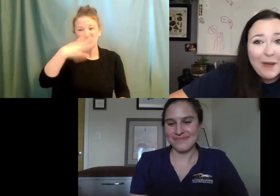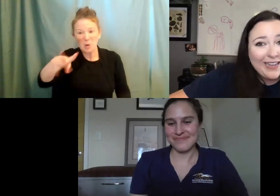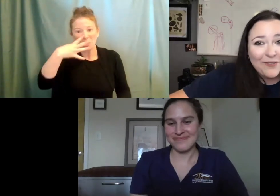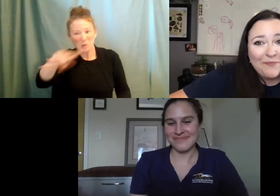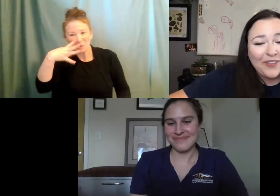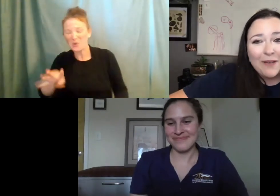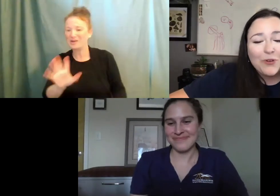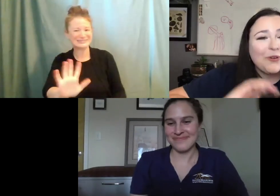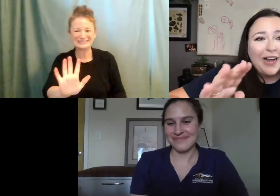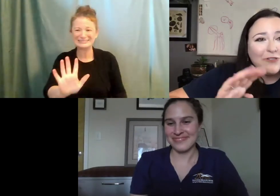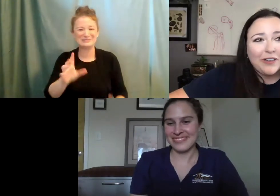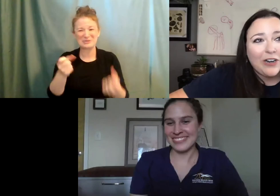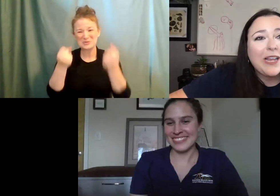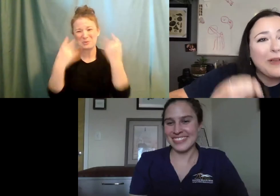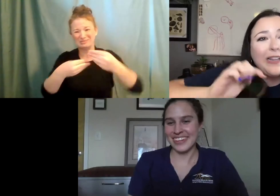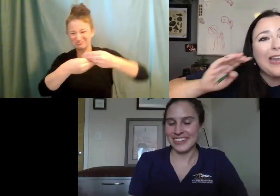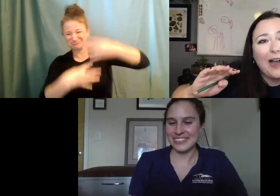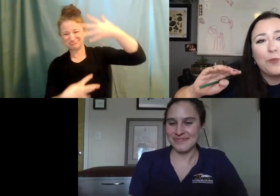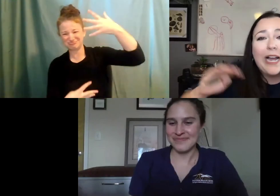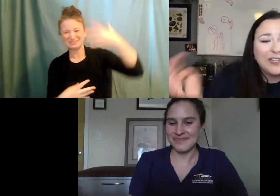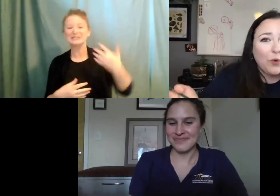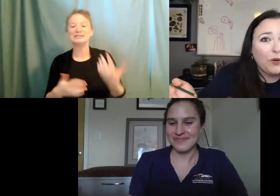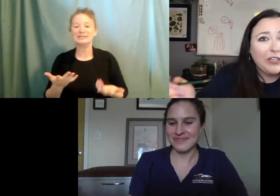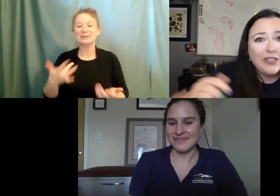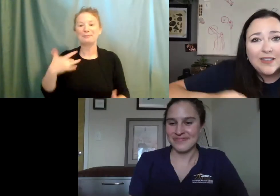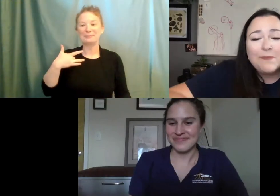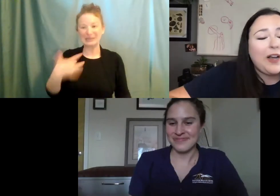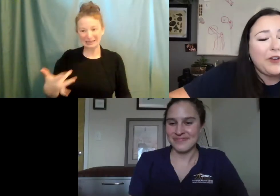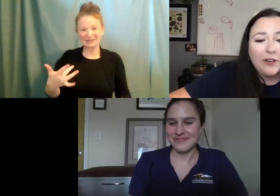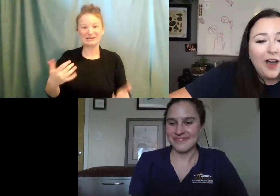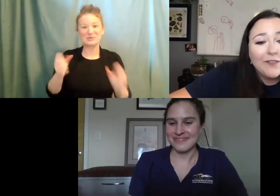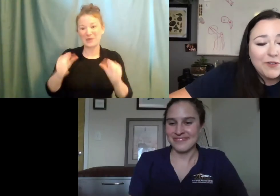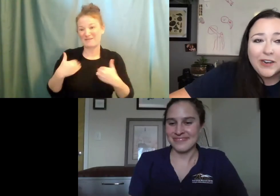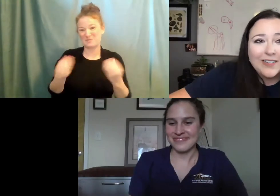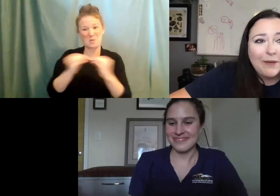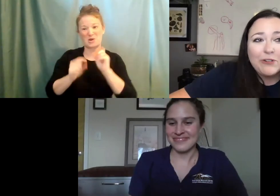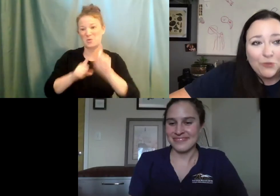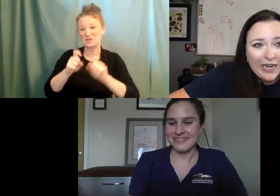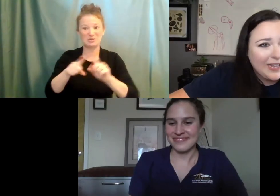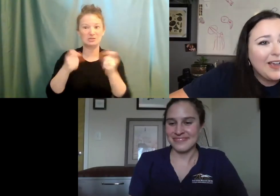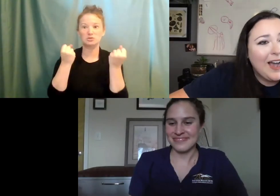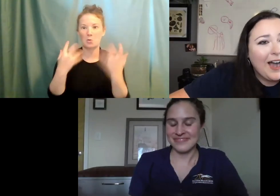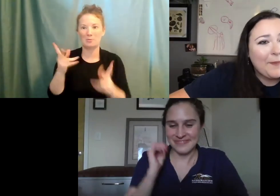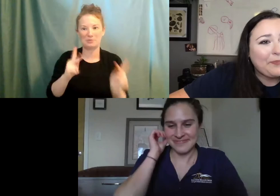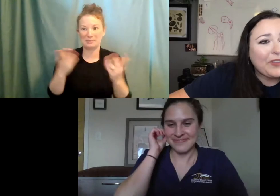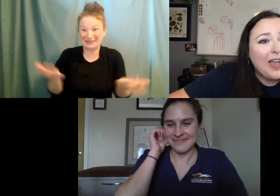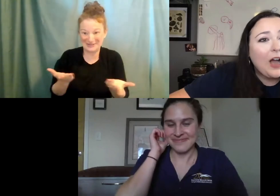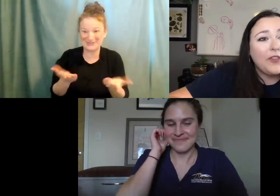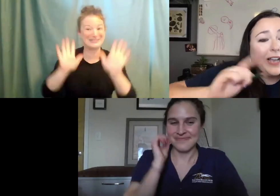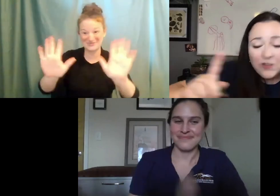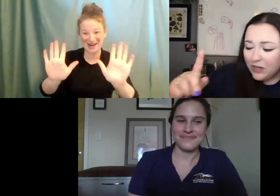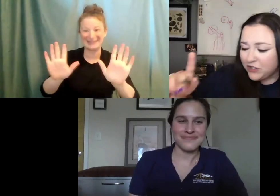so many of them. we're so glad you're all here. Typically, um, we get to more questions in this, but there are a lot of you here today, which is great. Um,